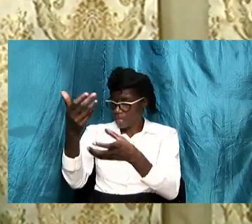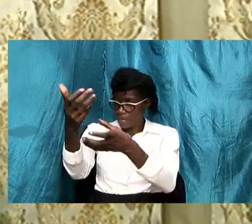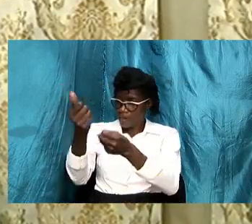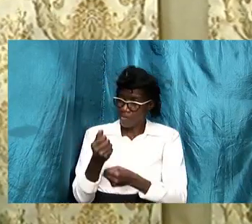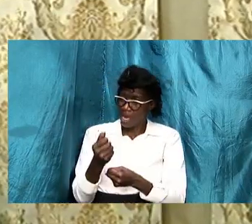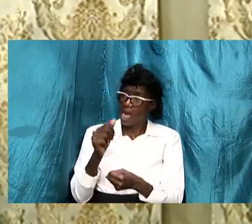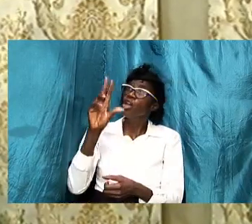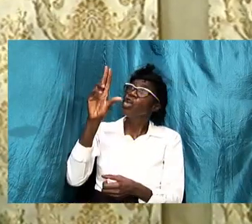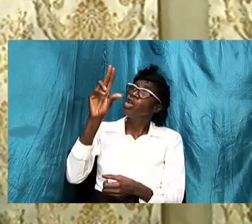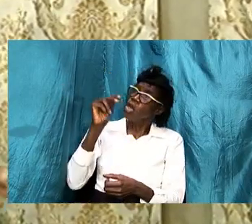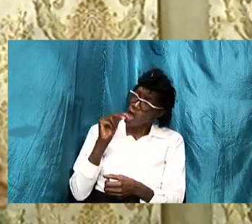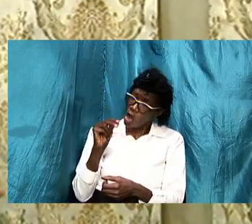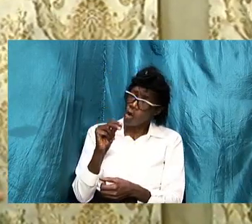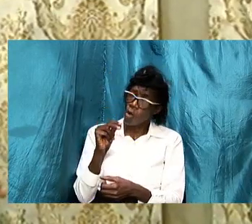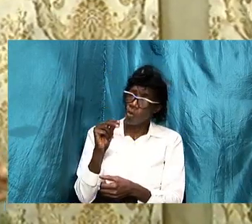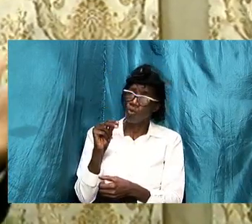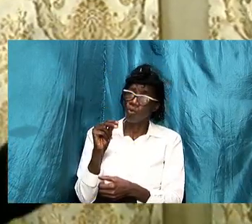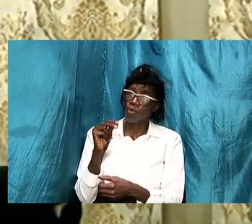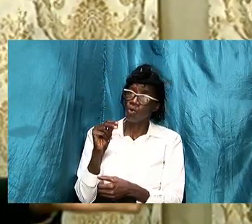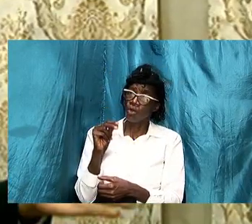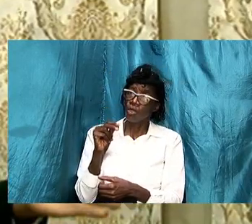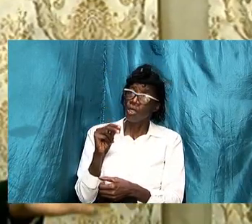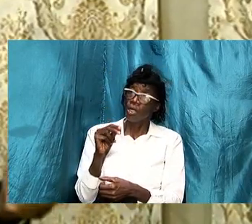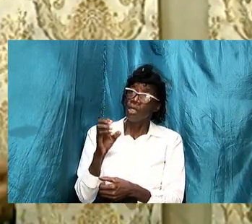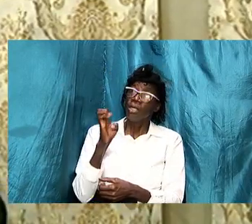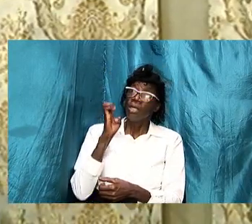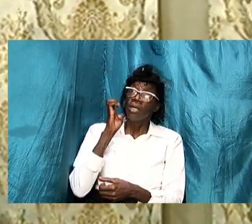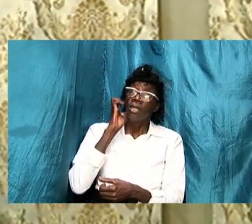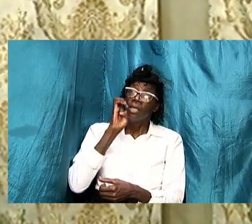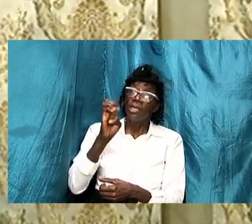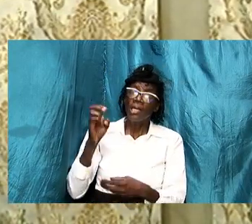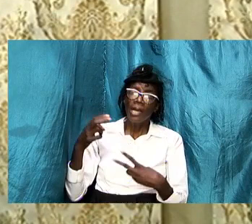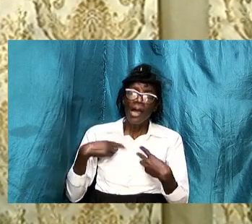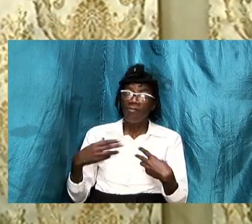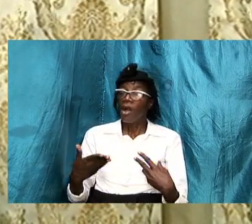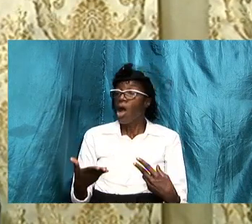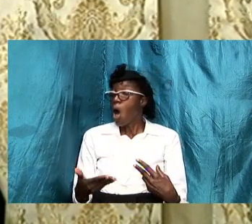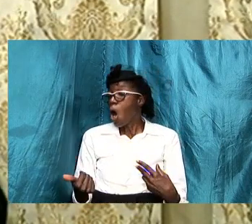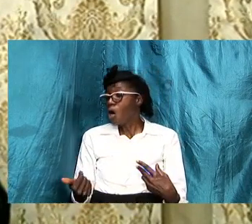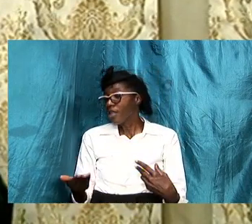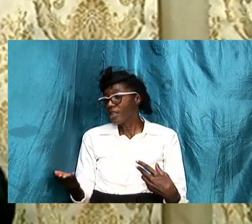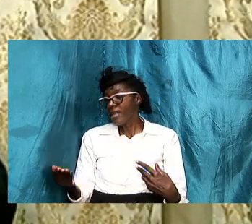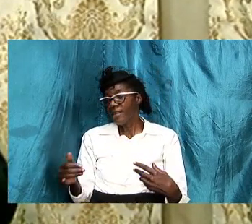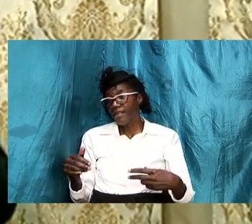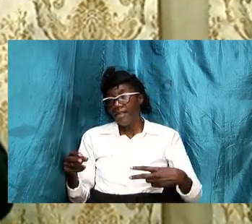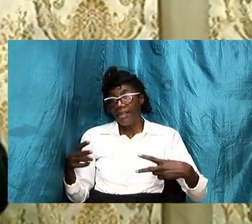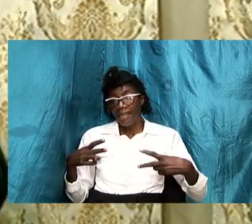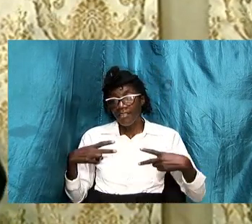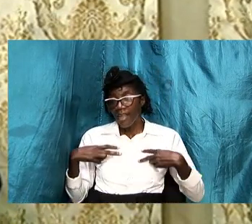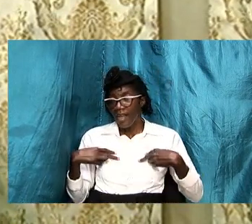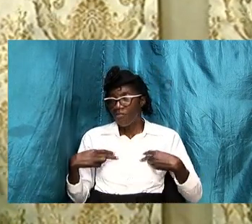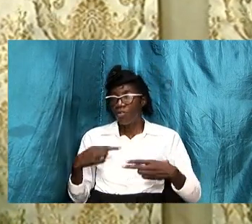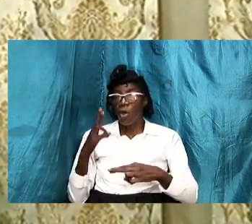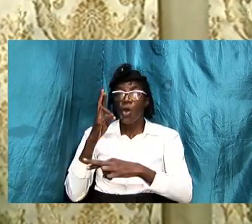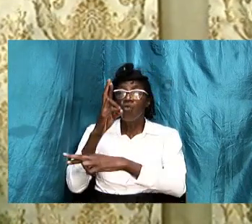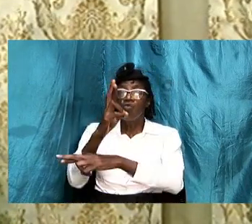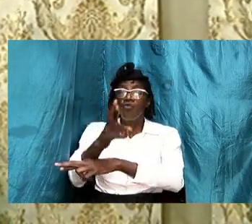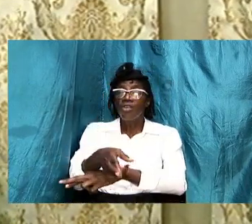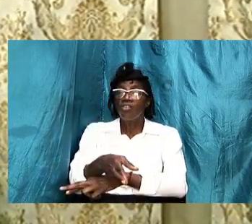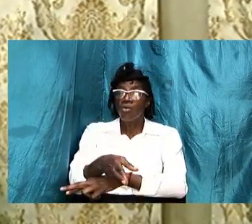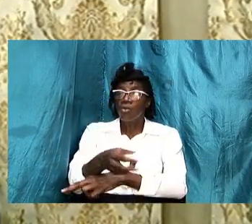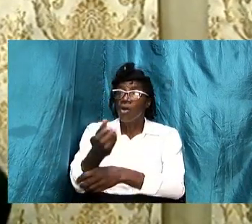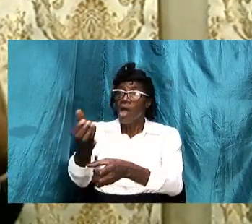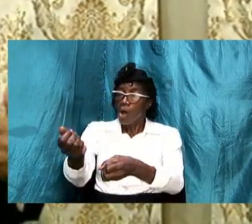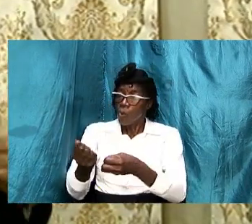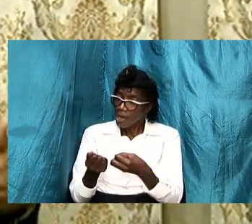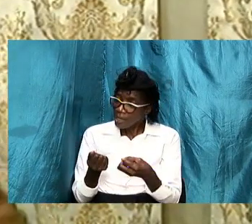because she has other things that she wants to reach out to she has her own thing that she wants to accomplish